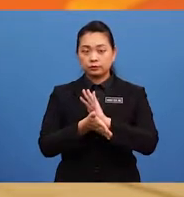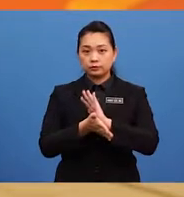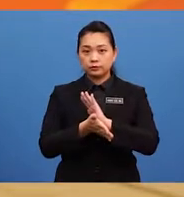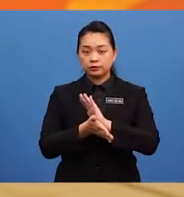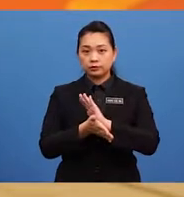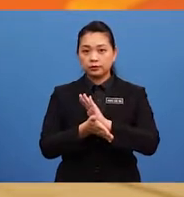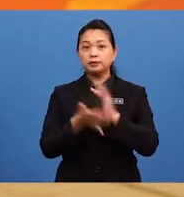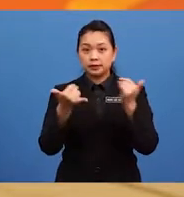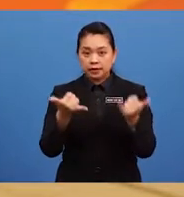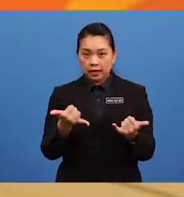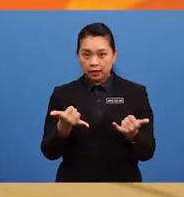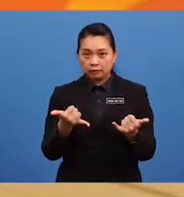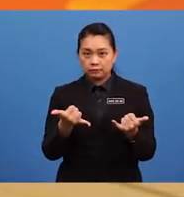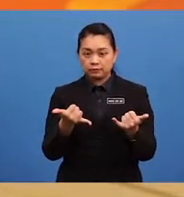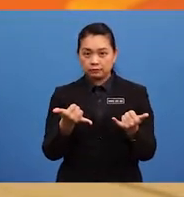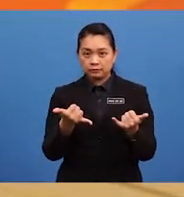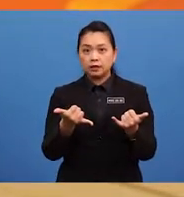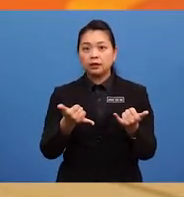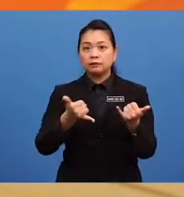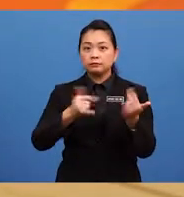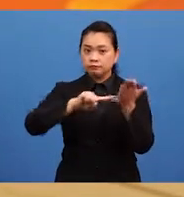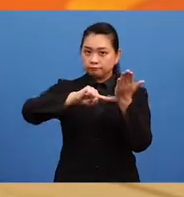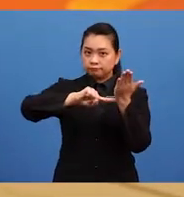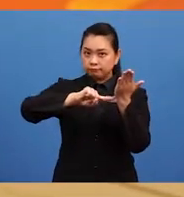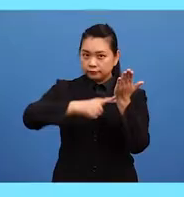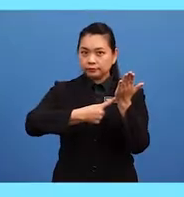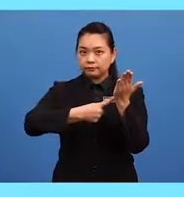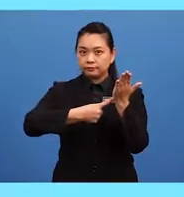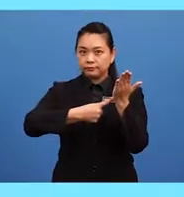on your mark, get set, go.